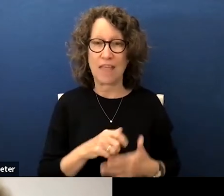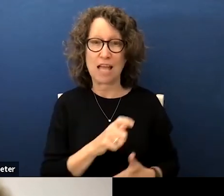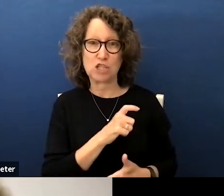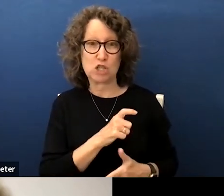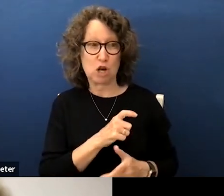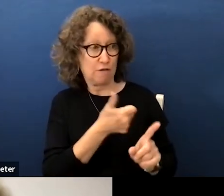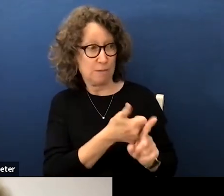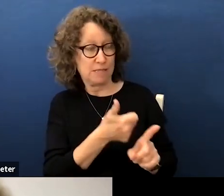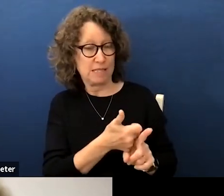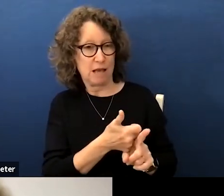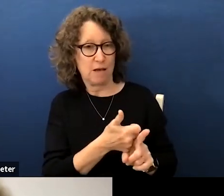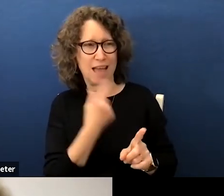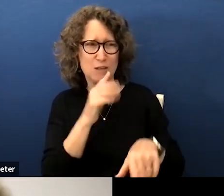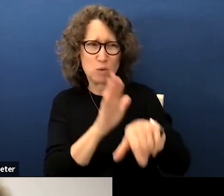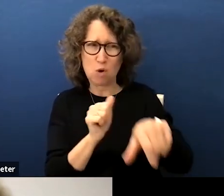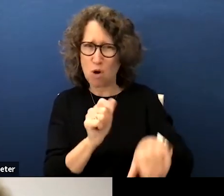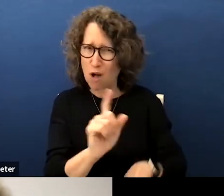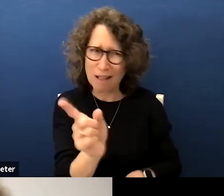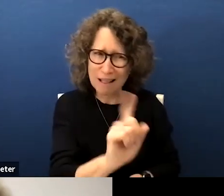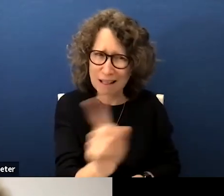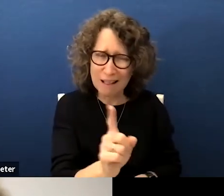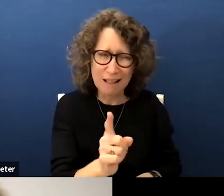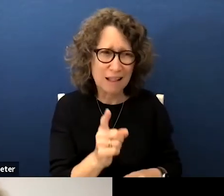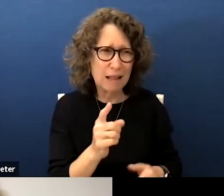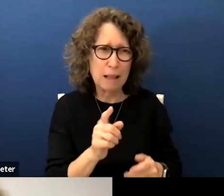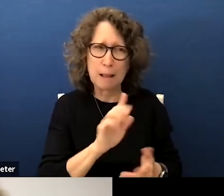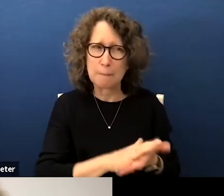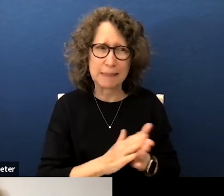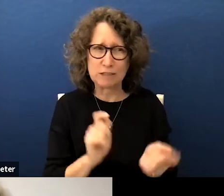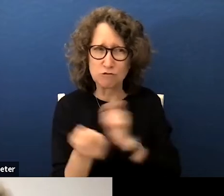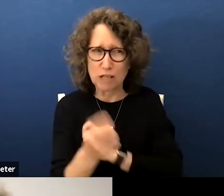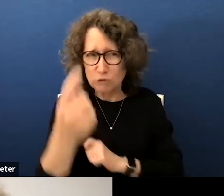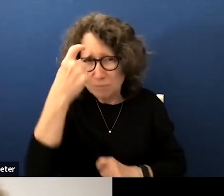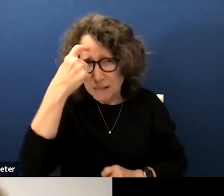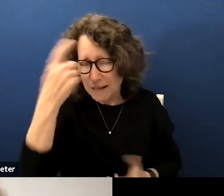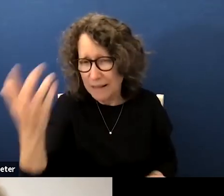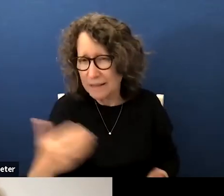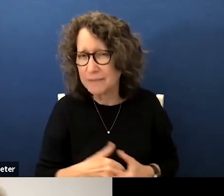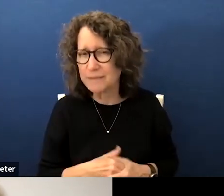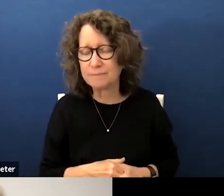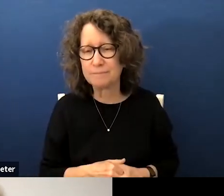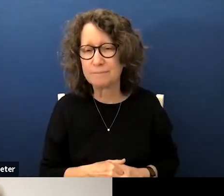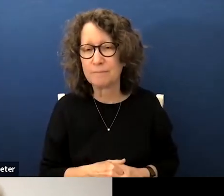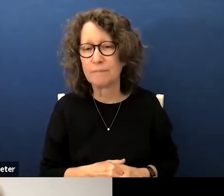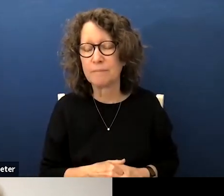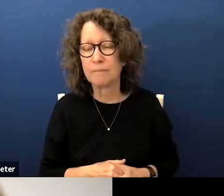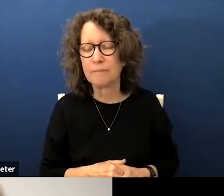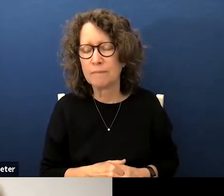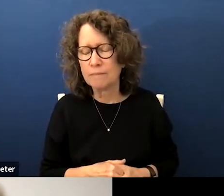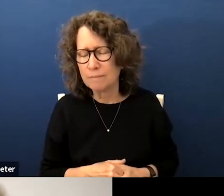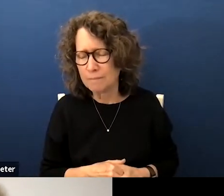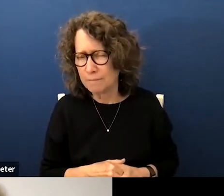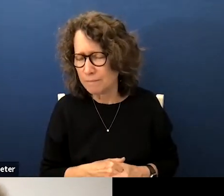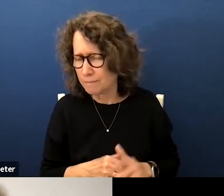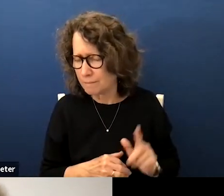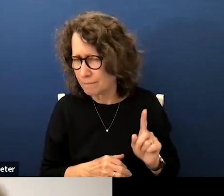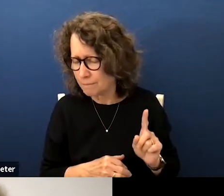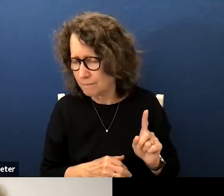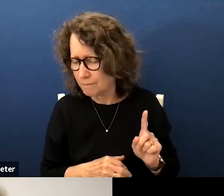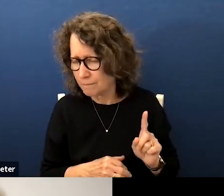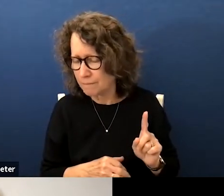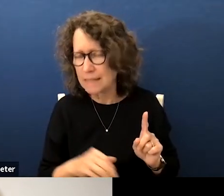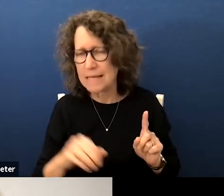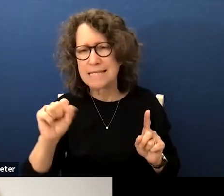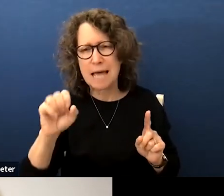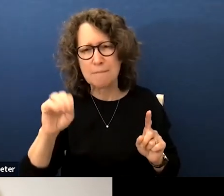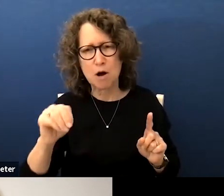himself had to publicly call you out and ask you to reverse your decision on wednesday november 10th the prince san marcus i